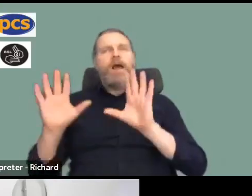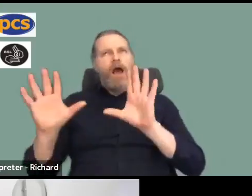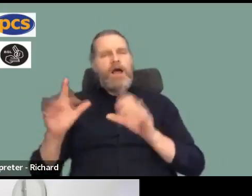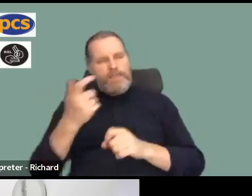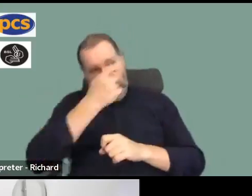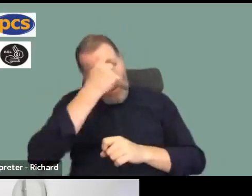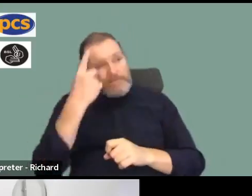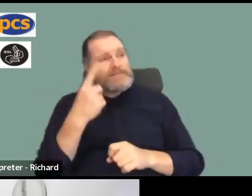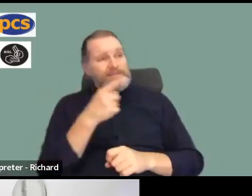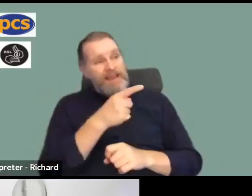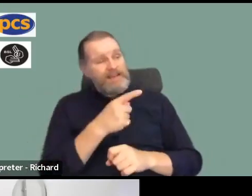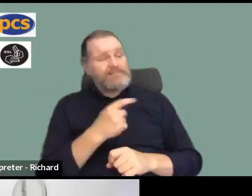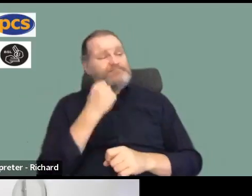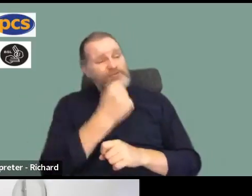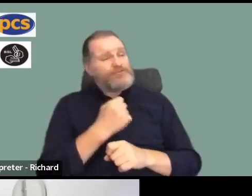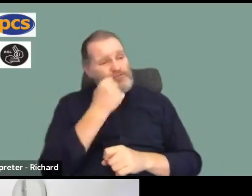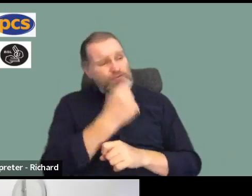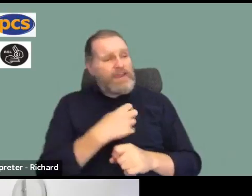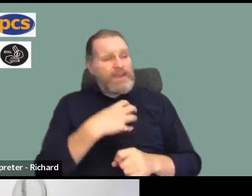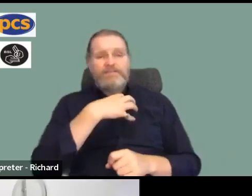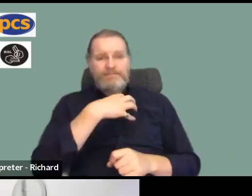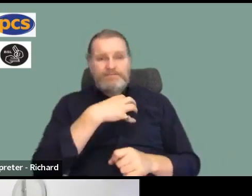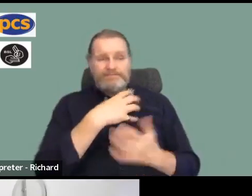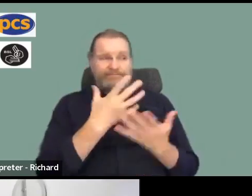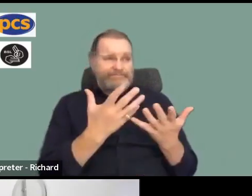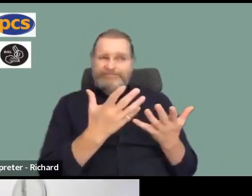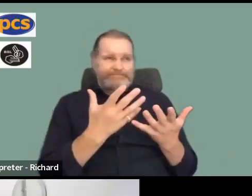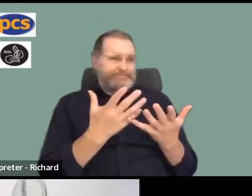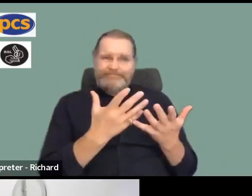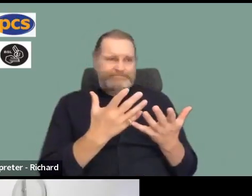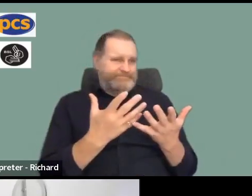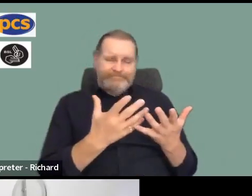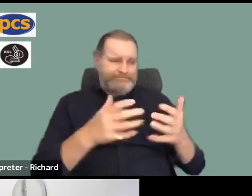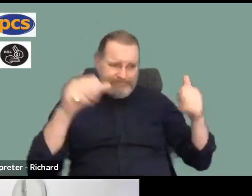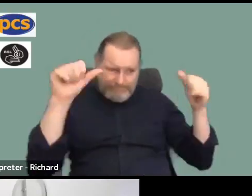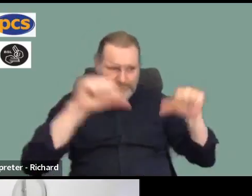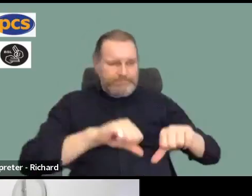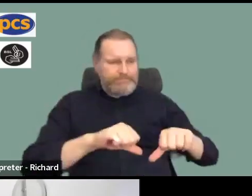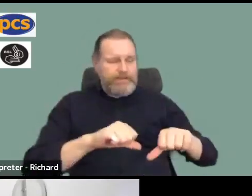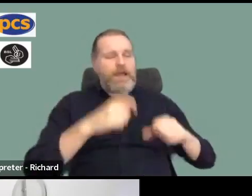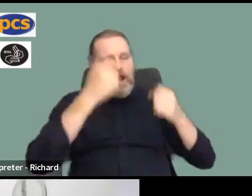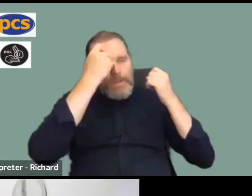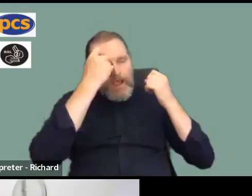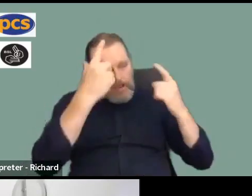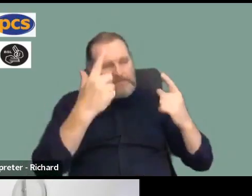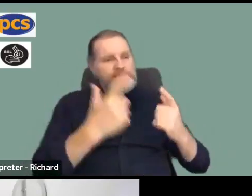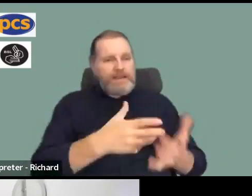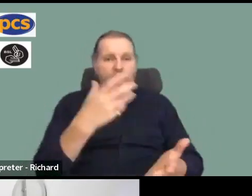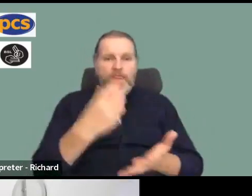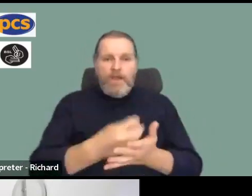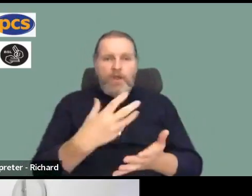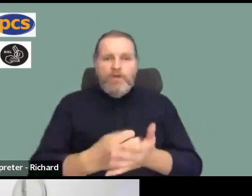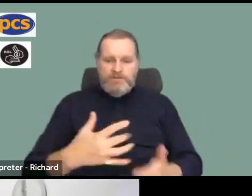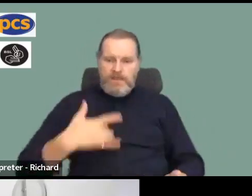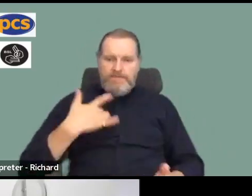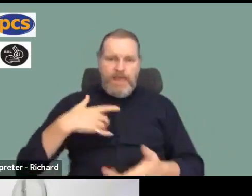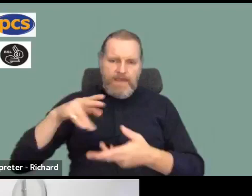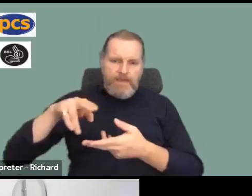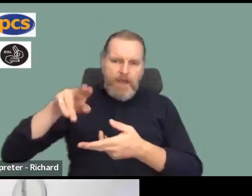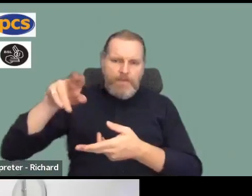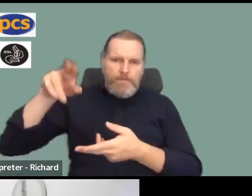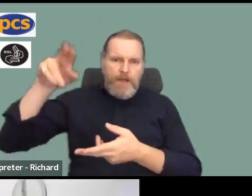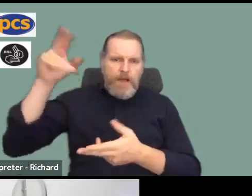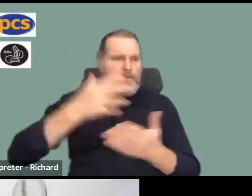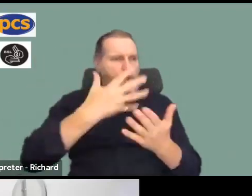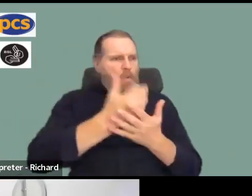also, whether in a union or not, and whether on strike or not, understand the cost of living crisis, understand that it's never